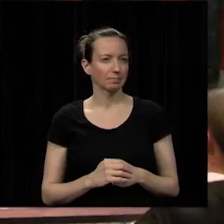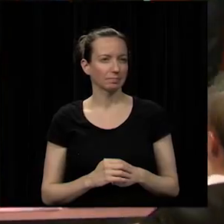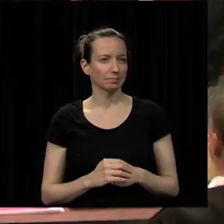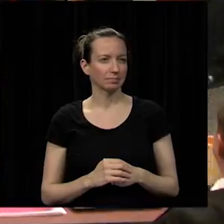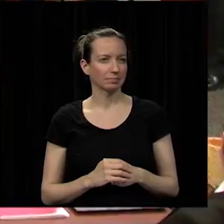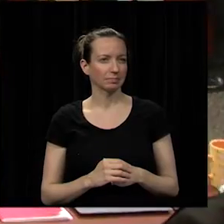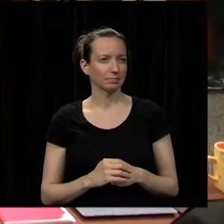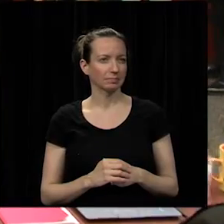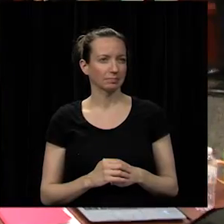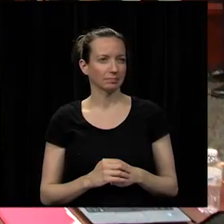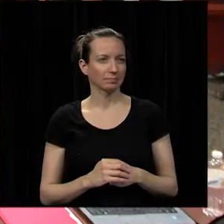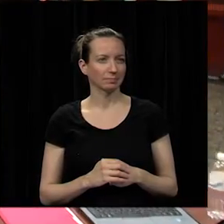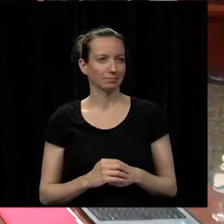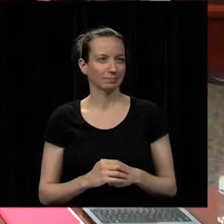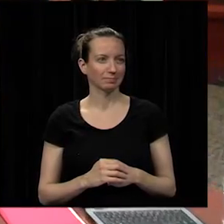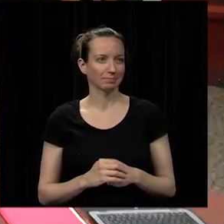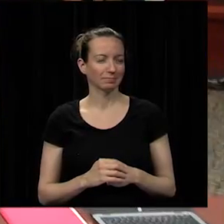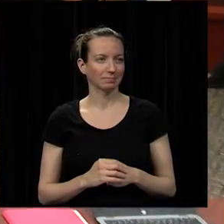There you go.